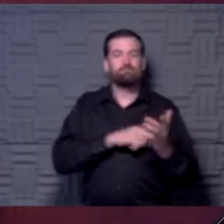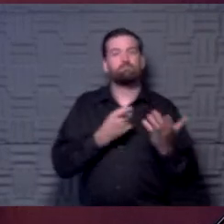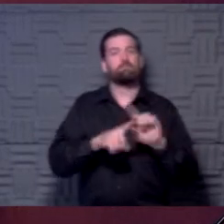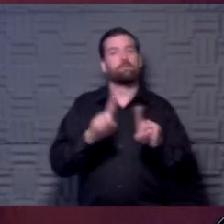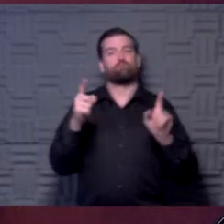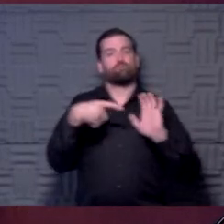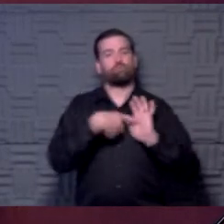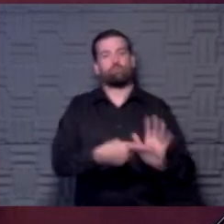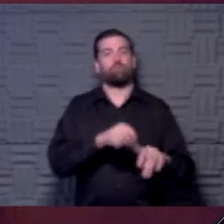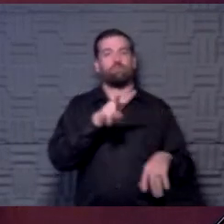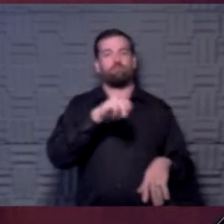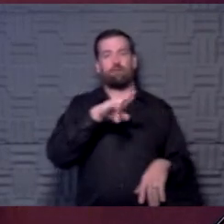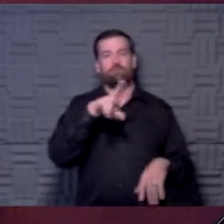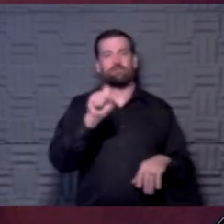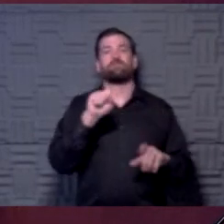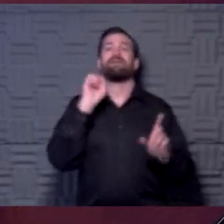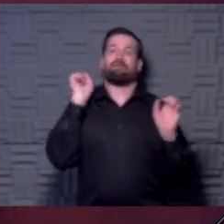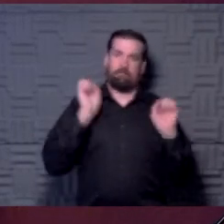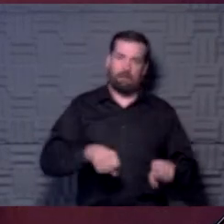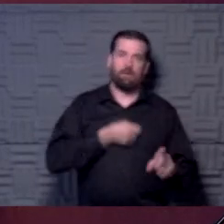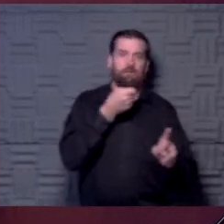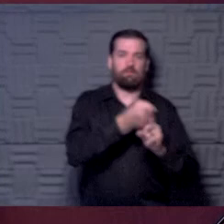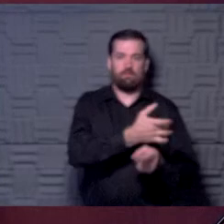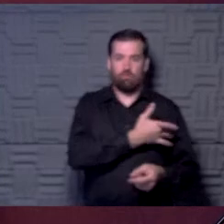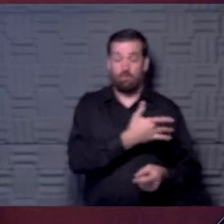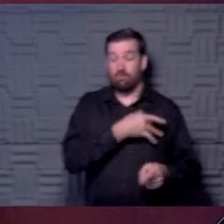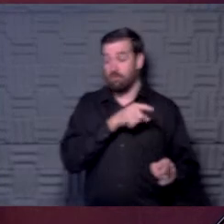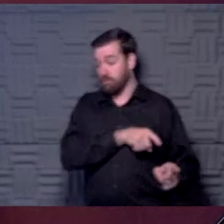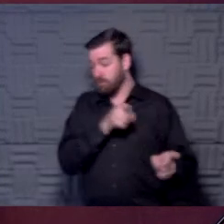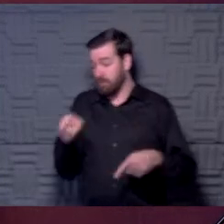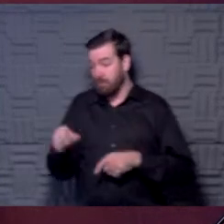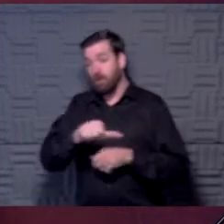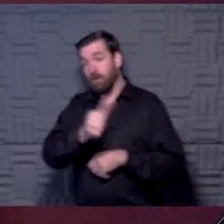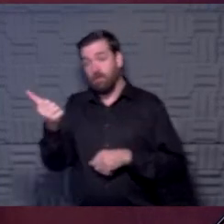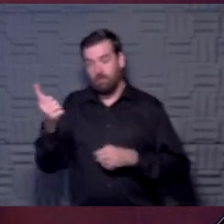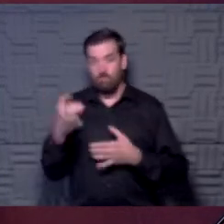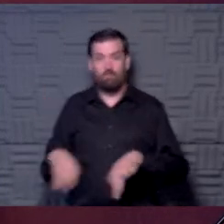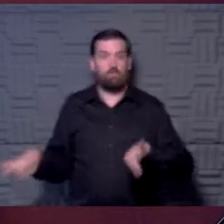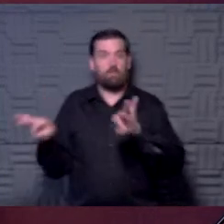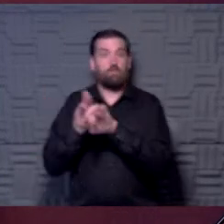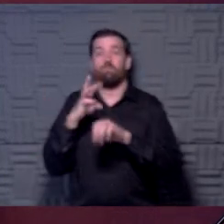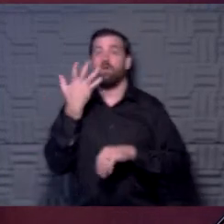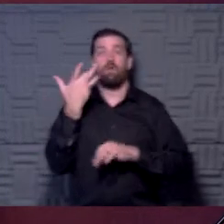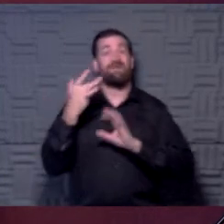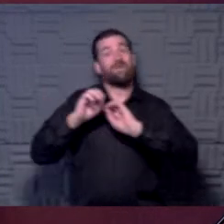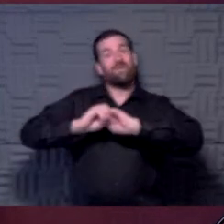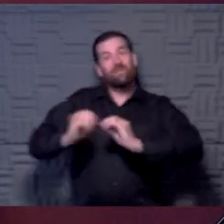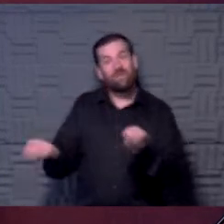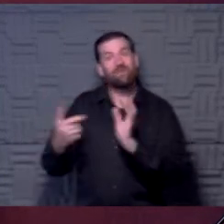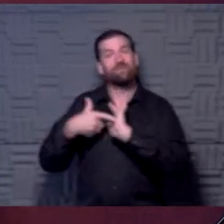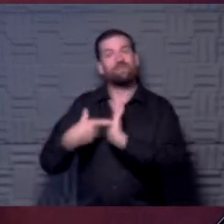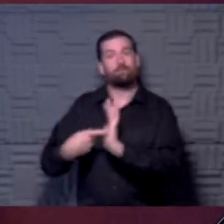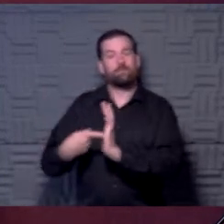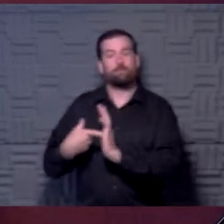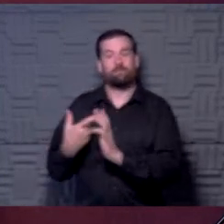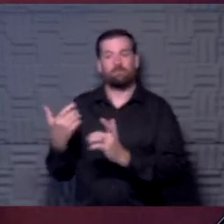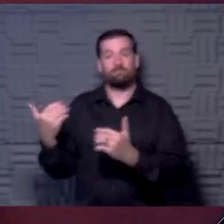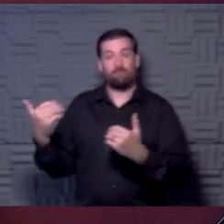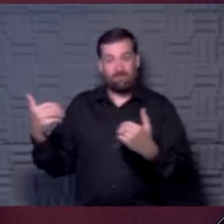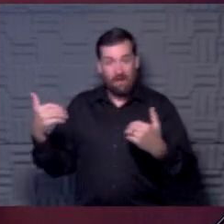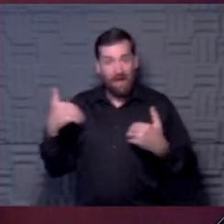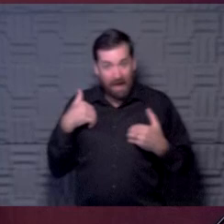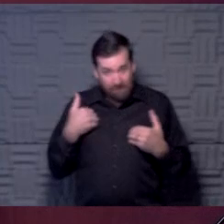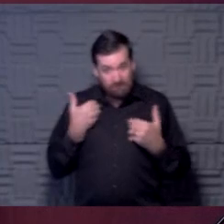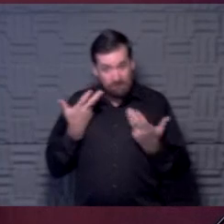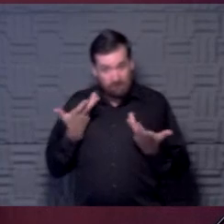the virus can be in the heart. The other study was important based on the fact that they found asymptomatic people having post-inflammatory